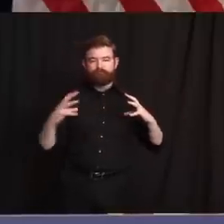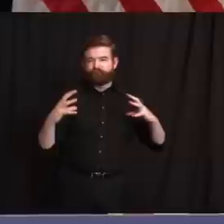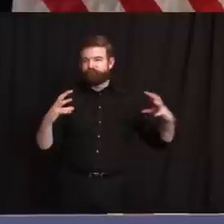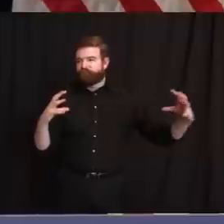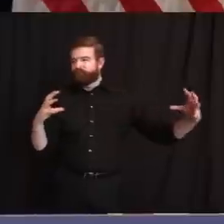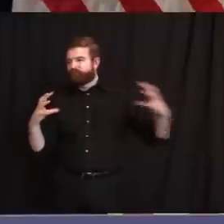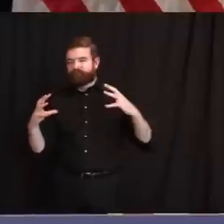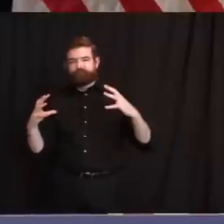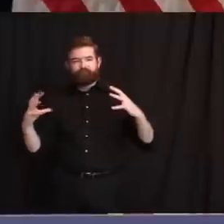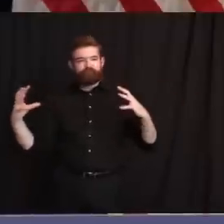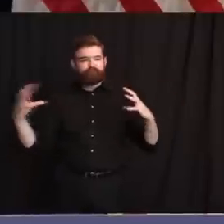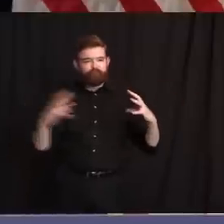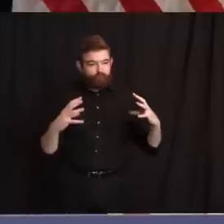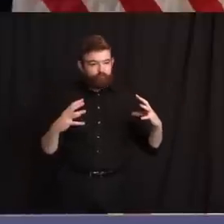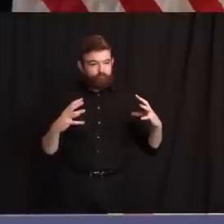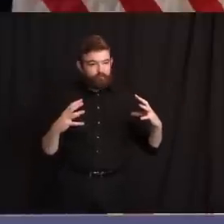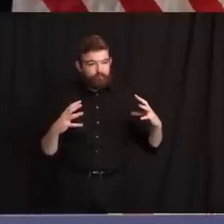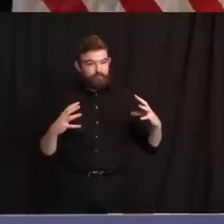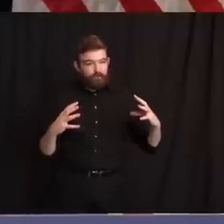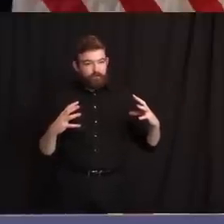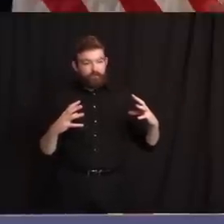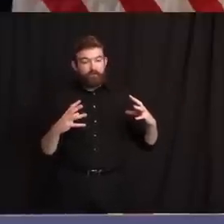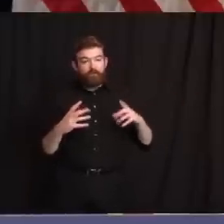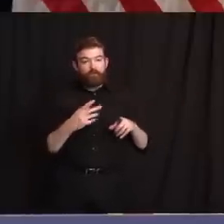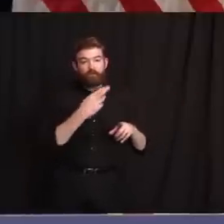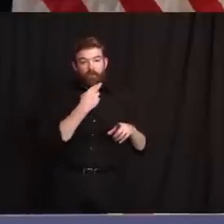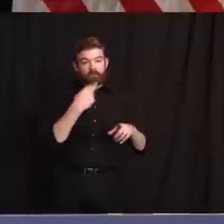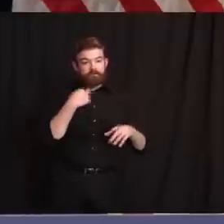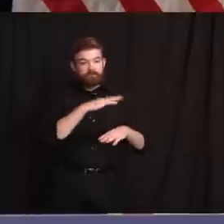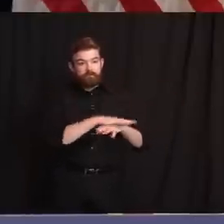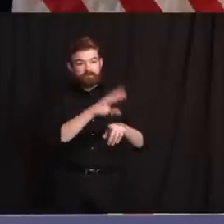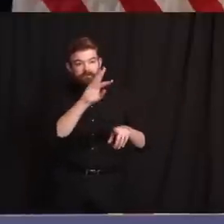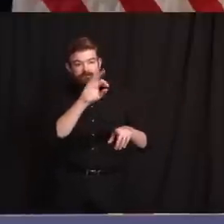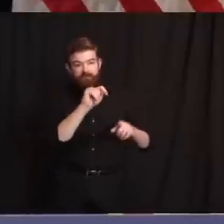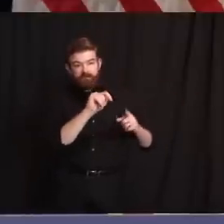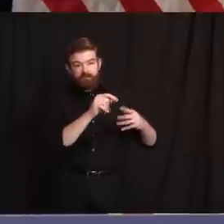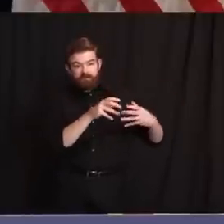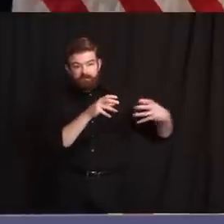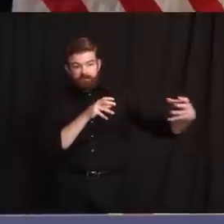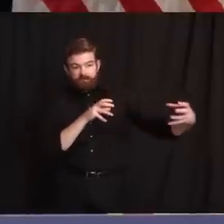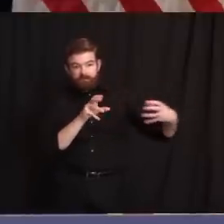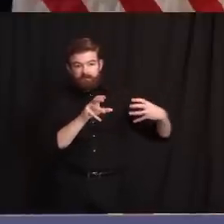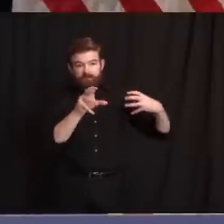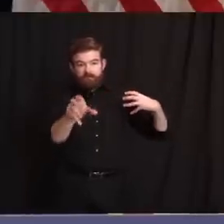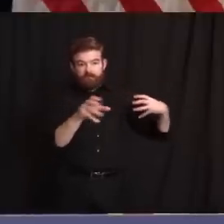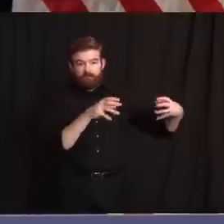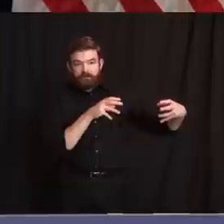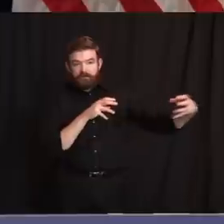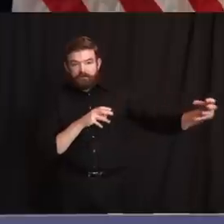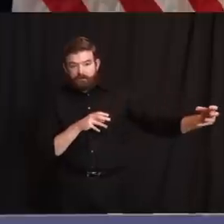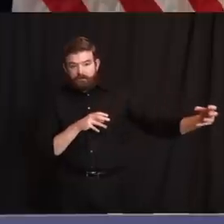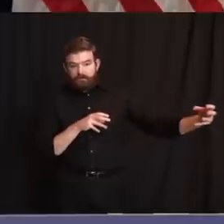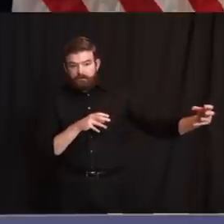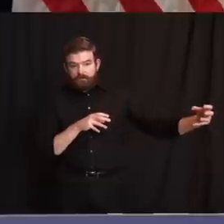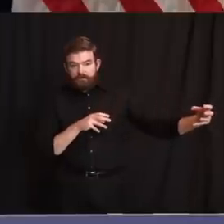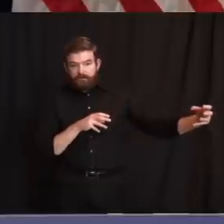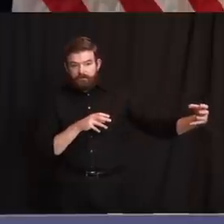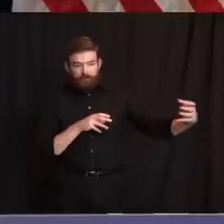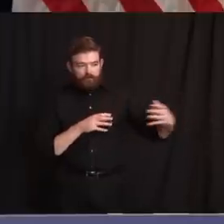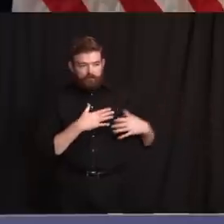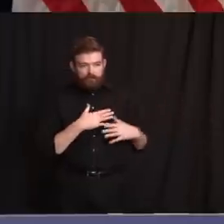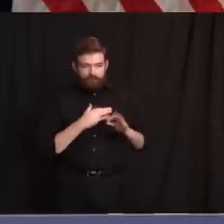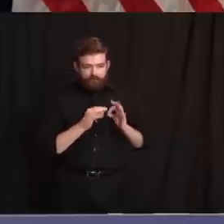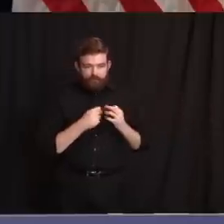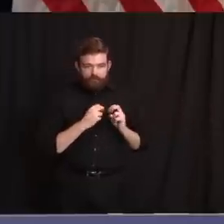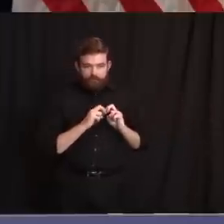It isn't just that the tables are six feet apart and that everything else is order in order, but who's, who are having dinner with? You know, is this a new,